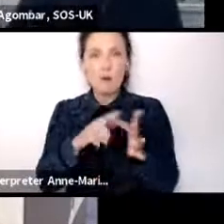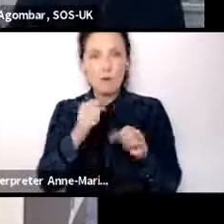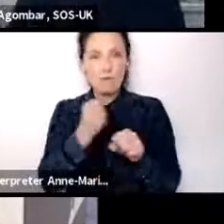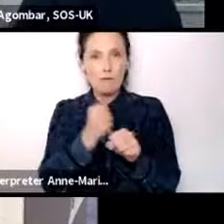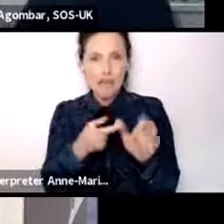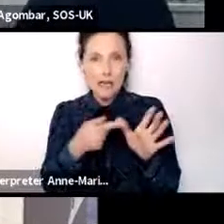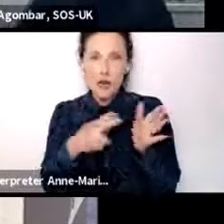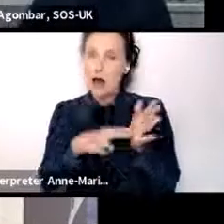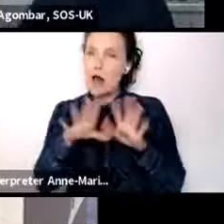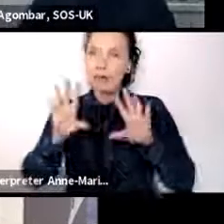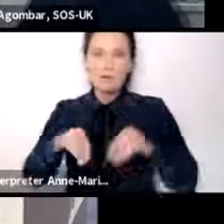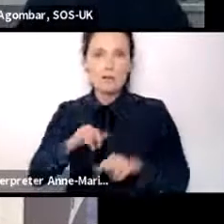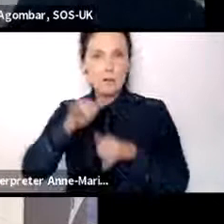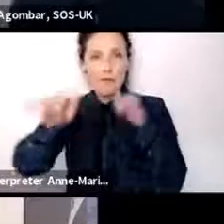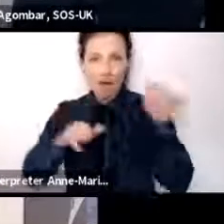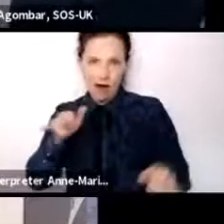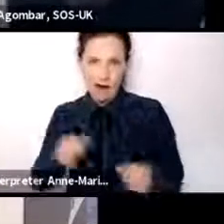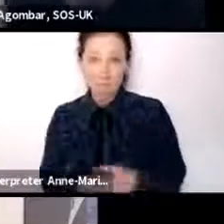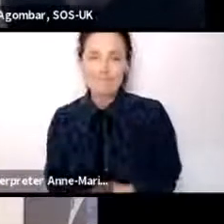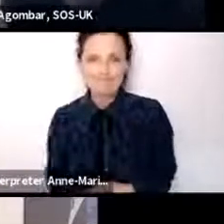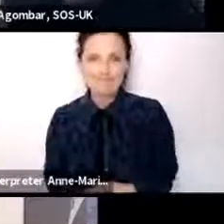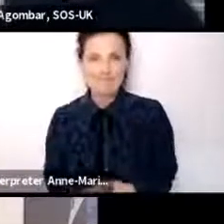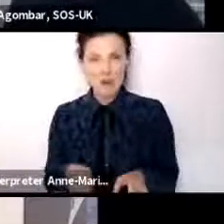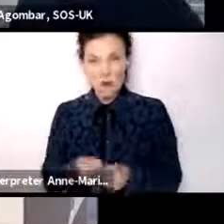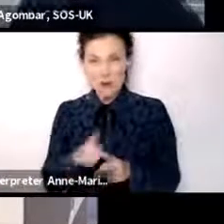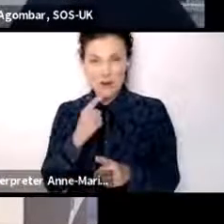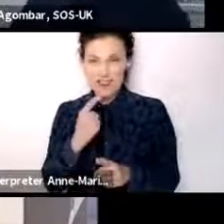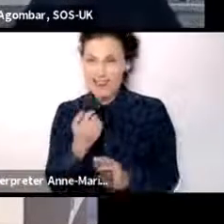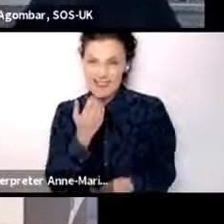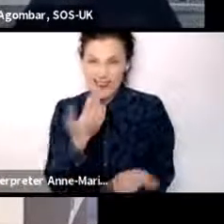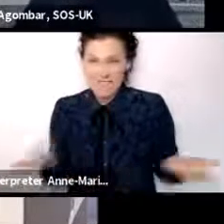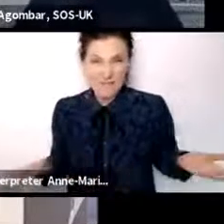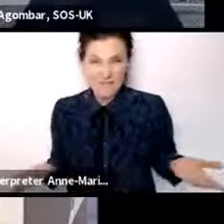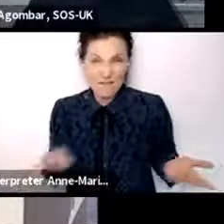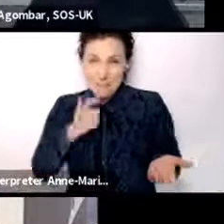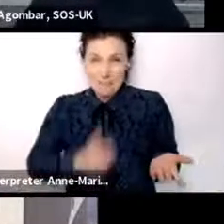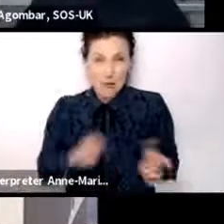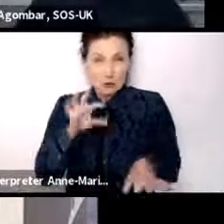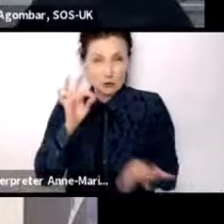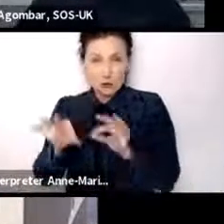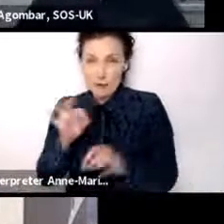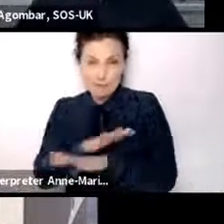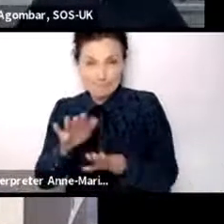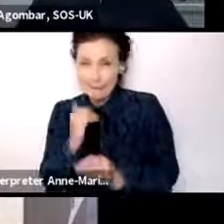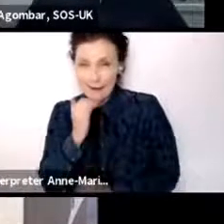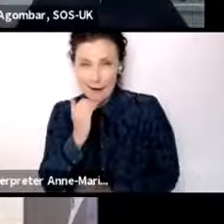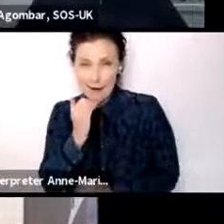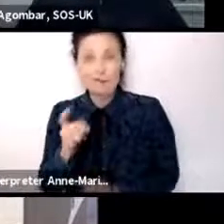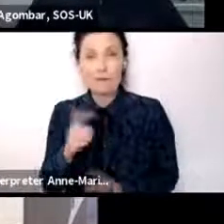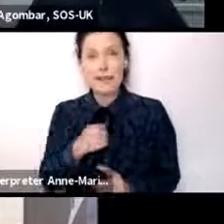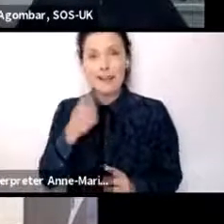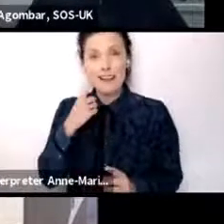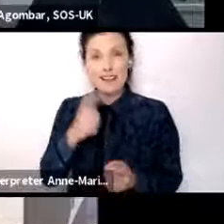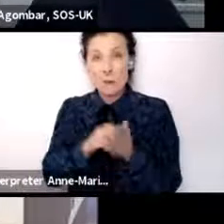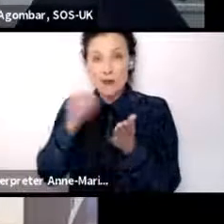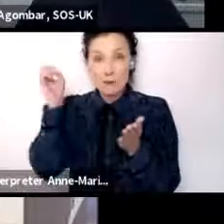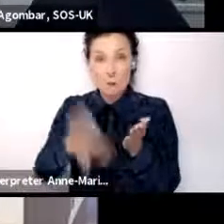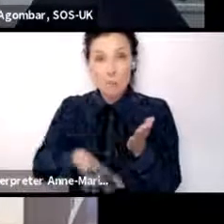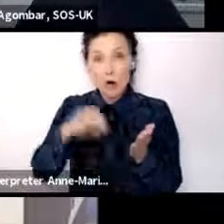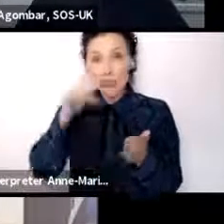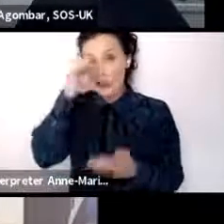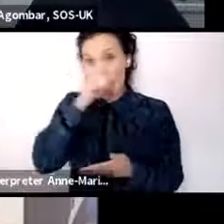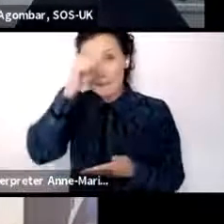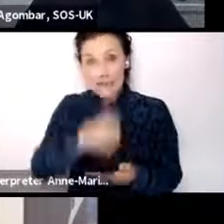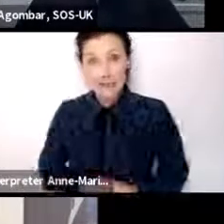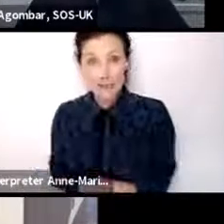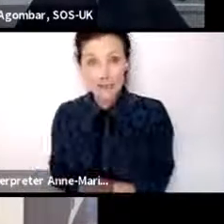He also went on to say, it's not enough, those personal things. We also have to, I think he said abolish capitalism, but you